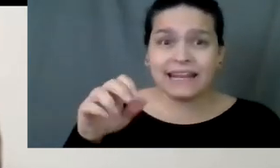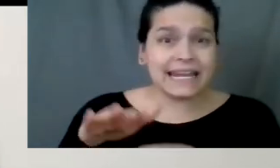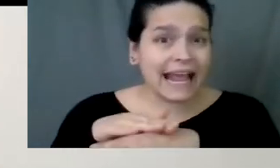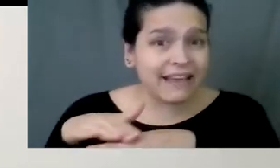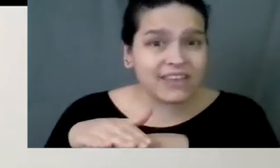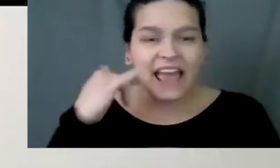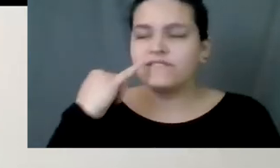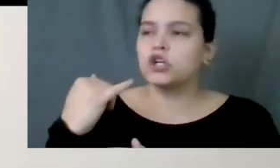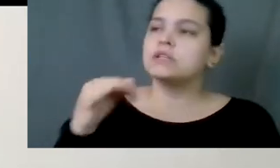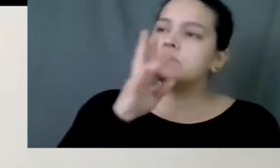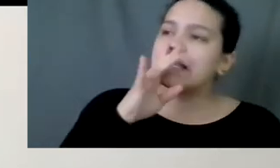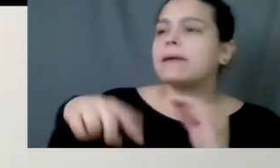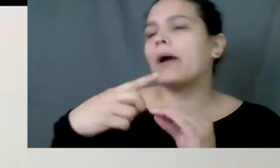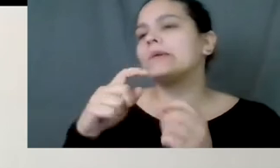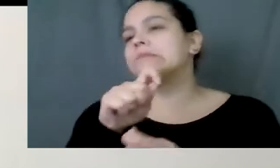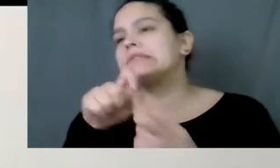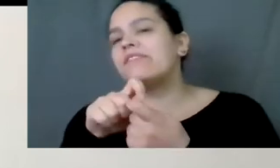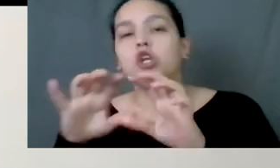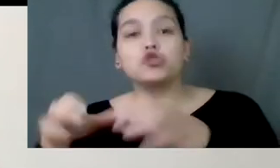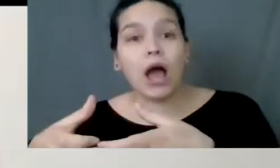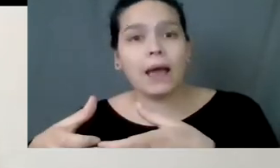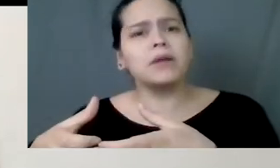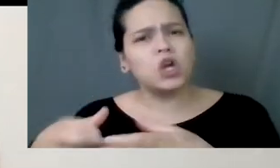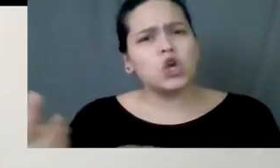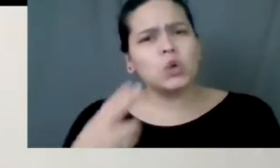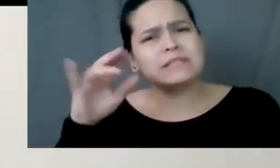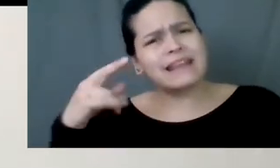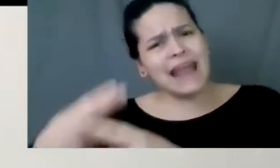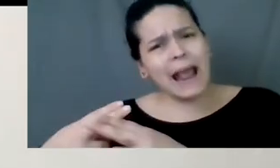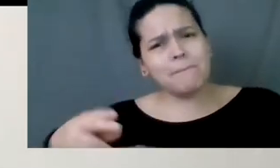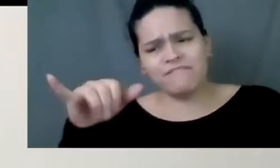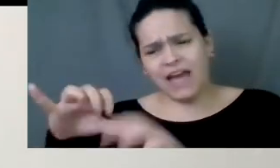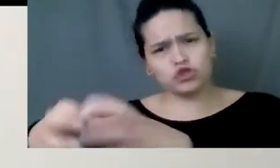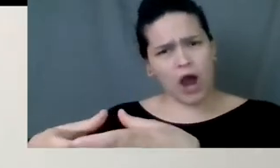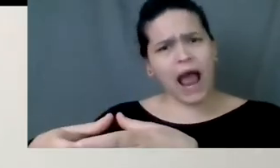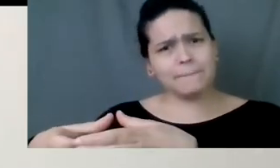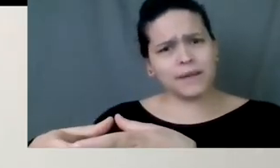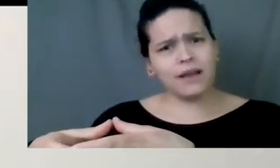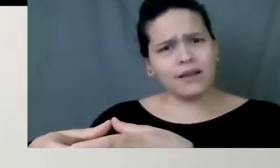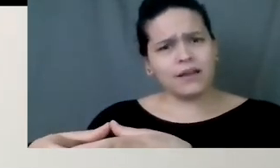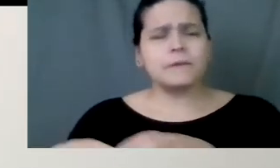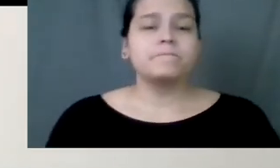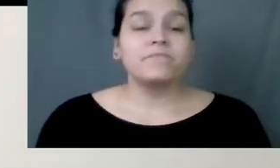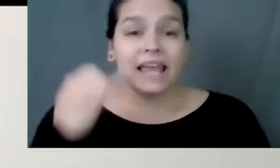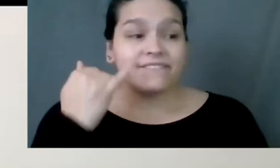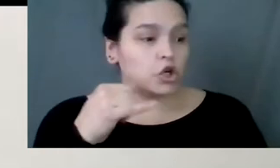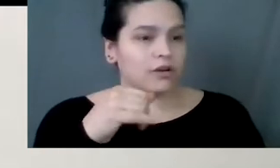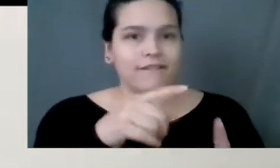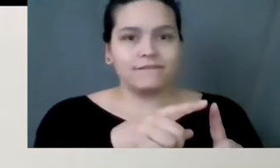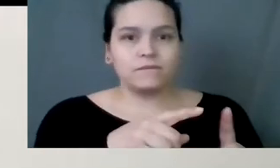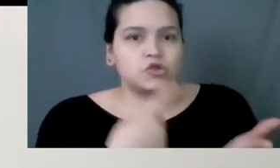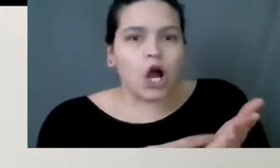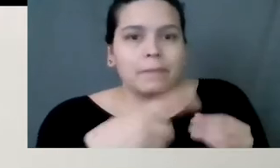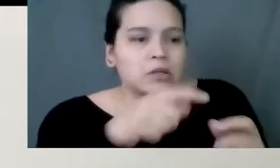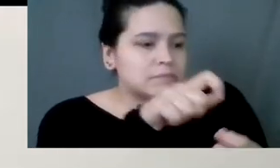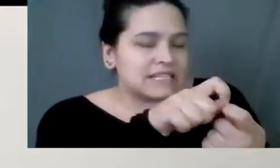if you're speaking about, you know, a specific tribe, say that tribe's name. If you're speaking about a specific part of land, say that